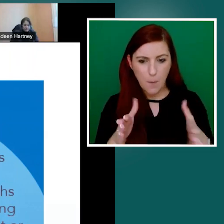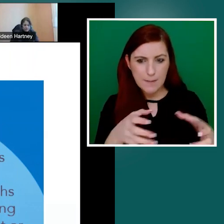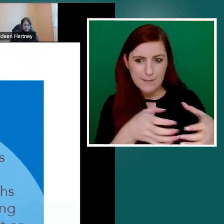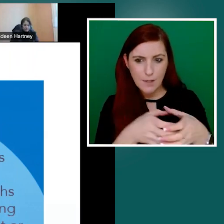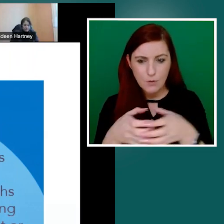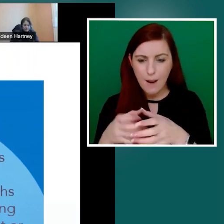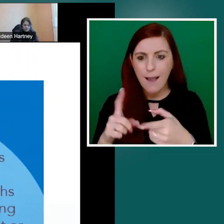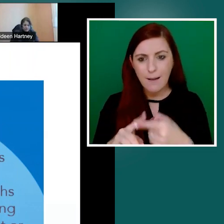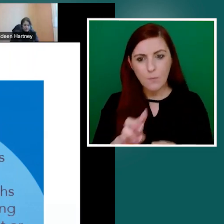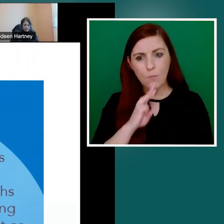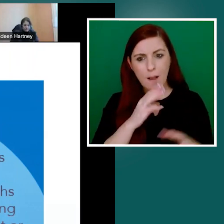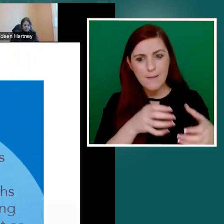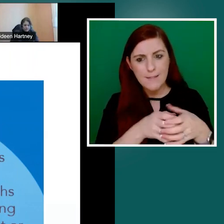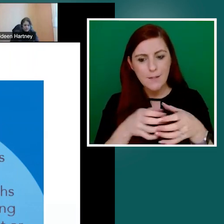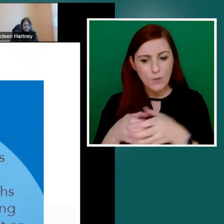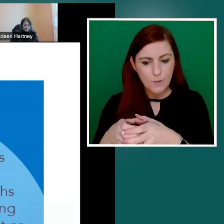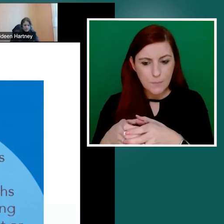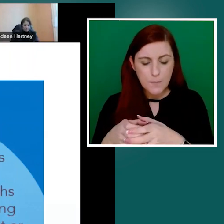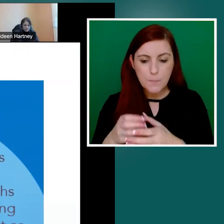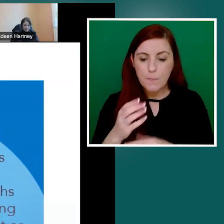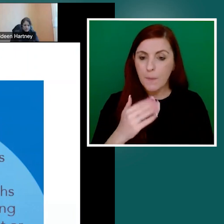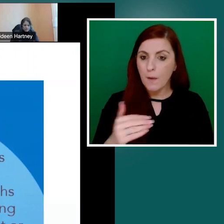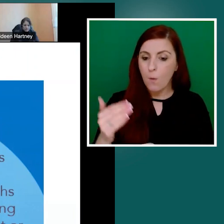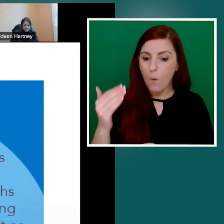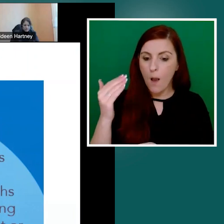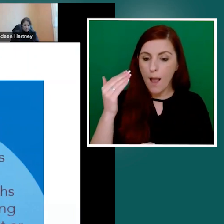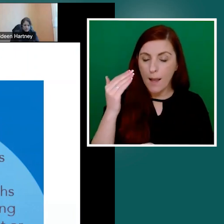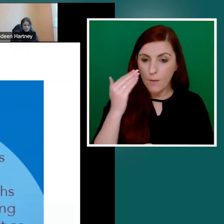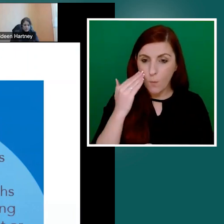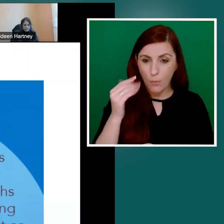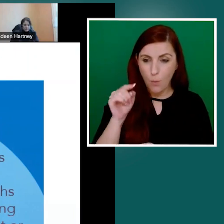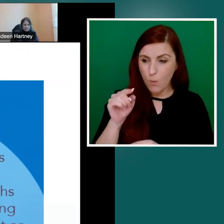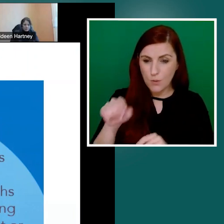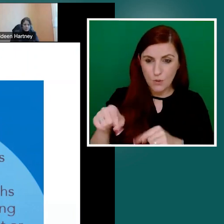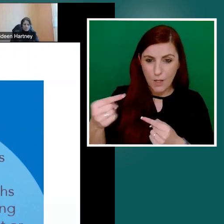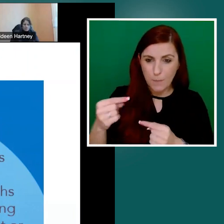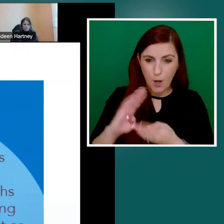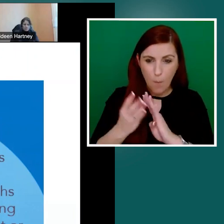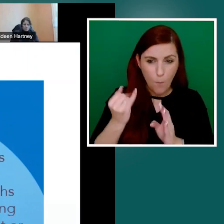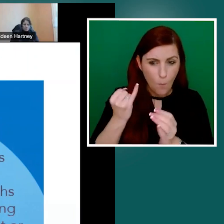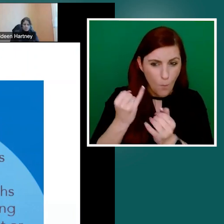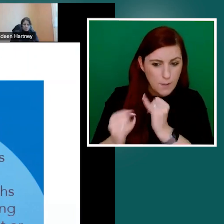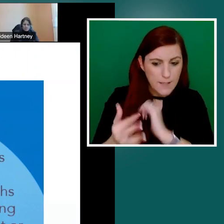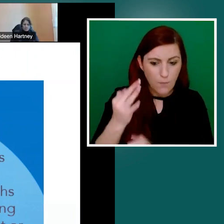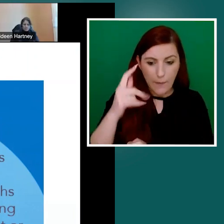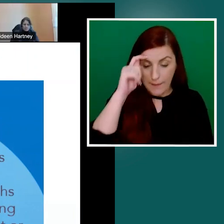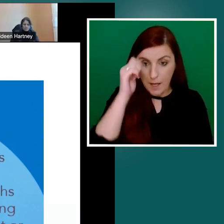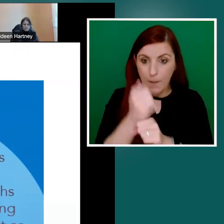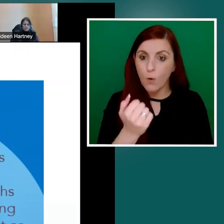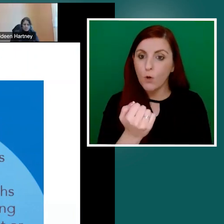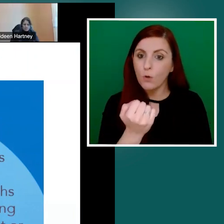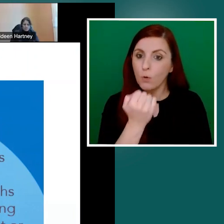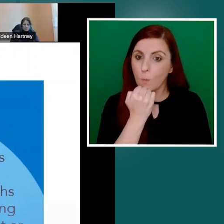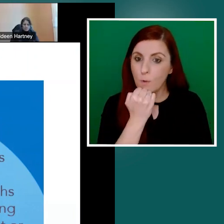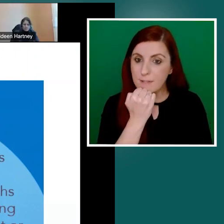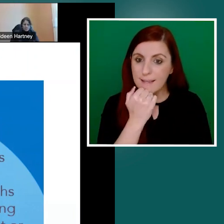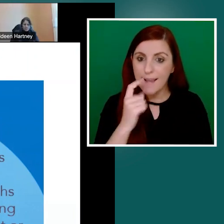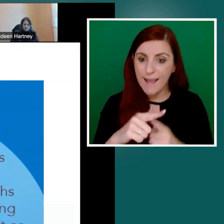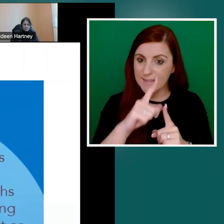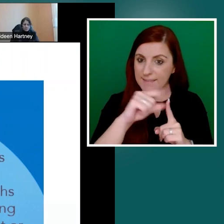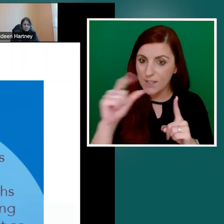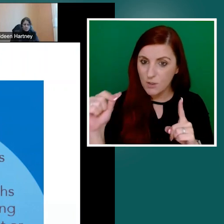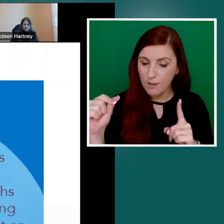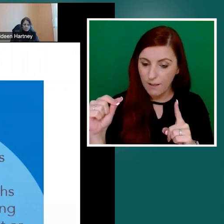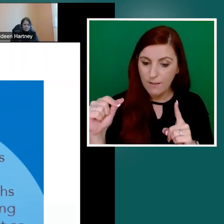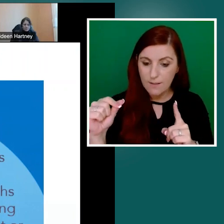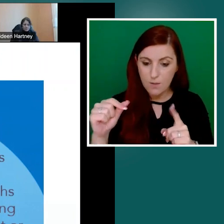numeracy and digital literacy needs. So once again, based on that 2012 study, one in four of Irish adults or about